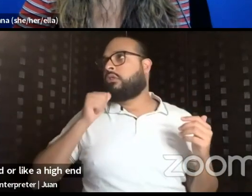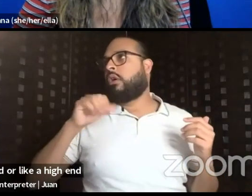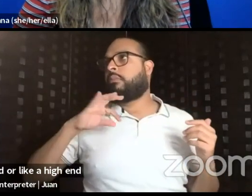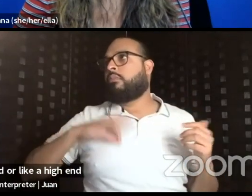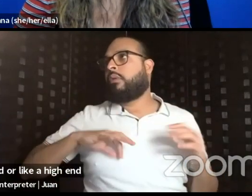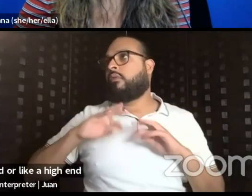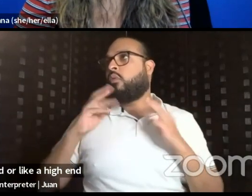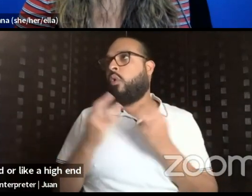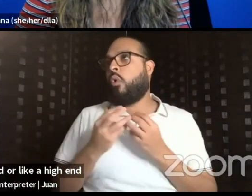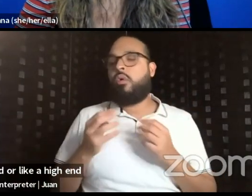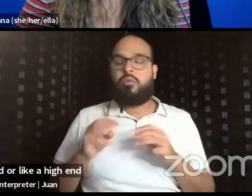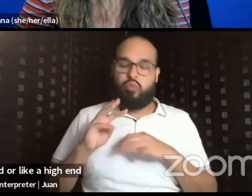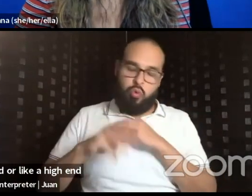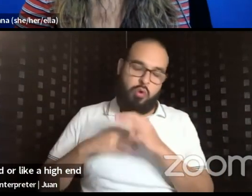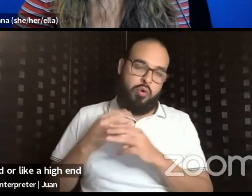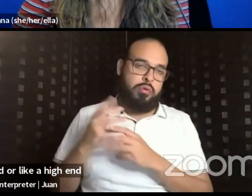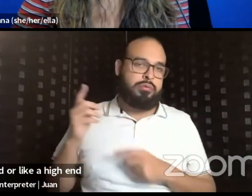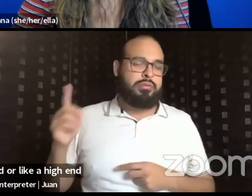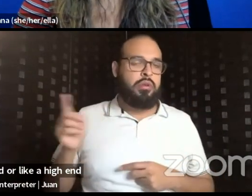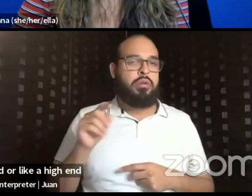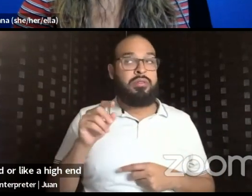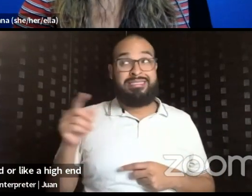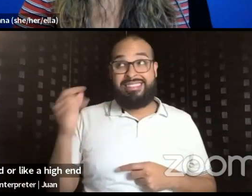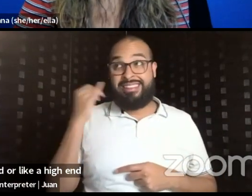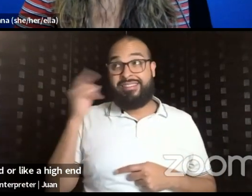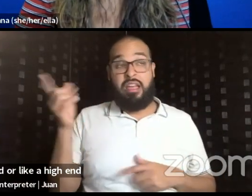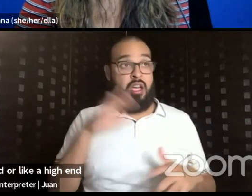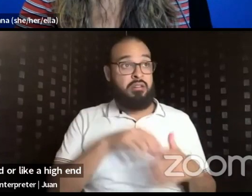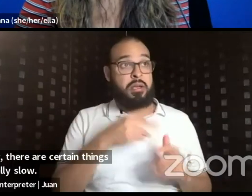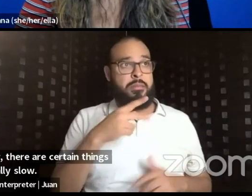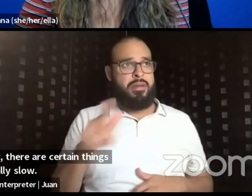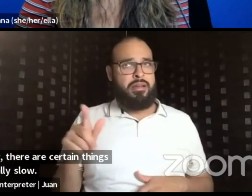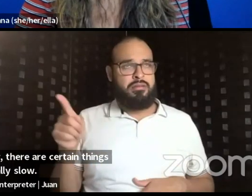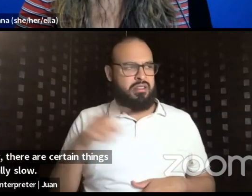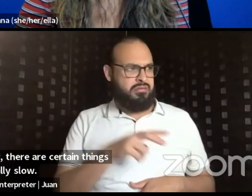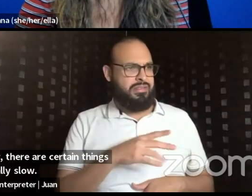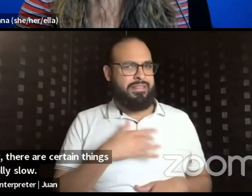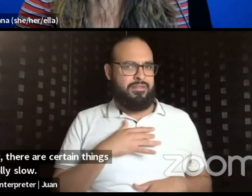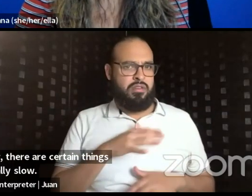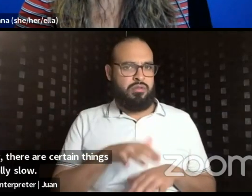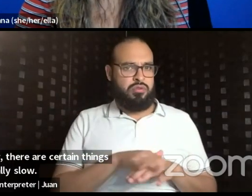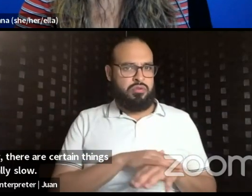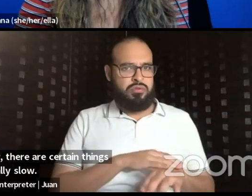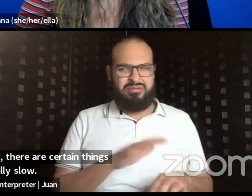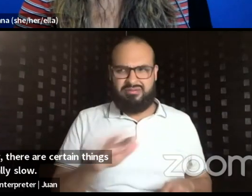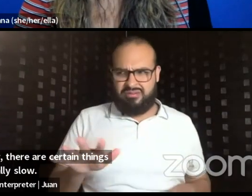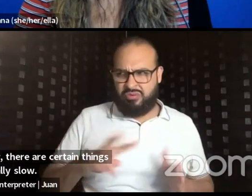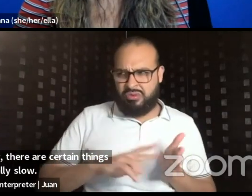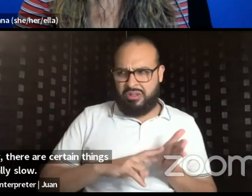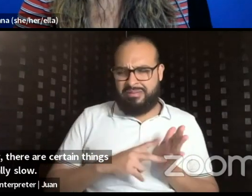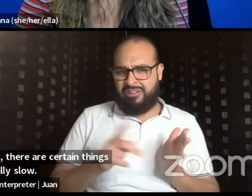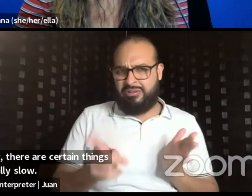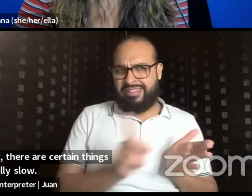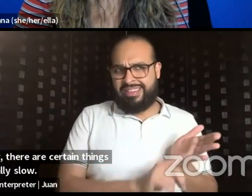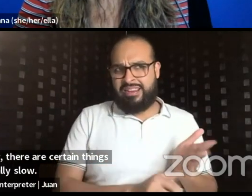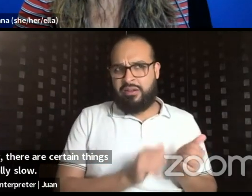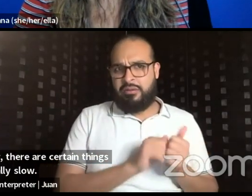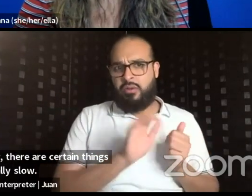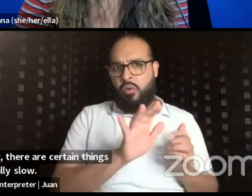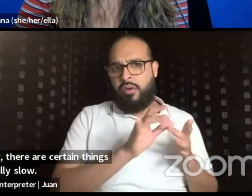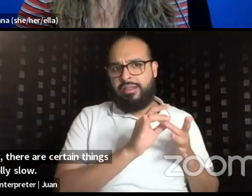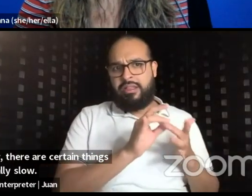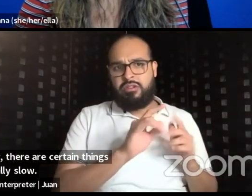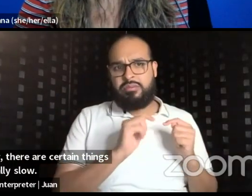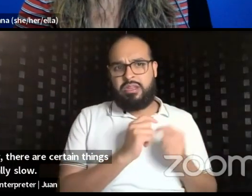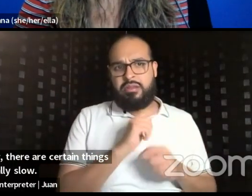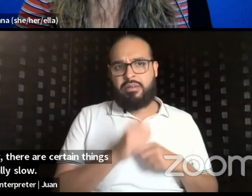into PAL, there are certain things that may feel really slow. Like, what do you mean you have to check in with your leadership team about